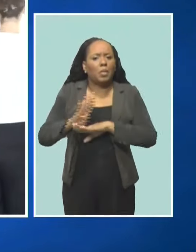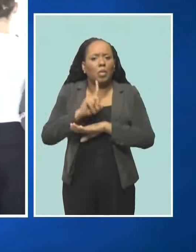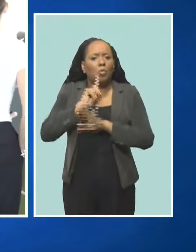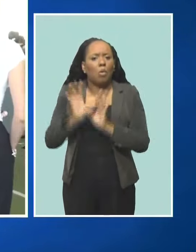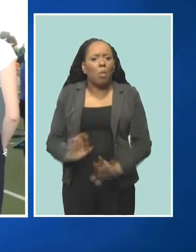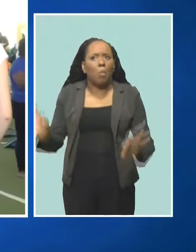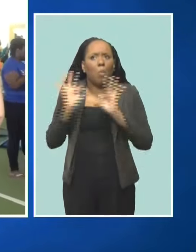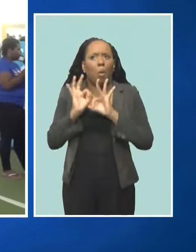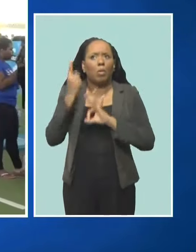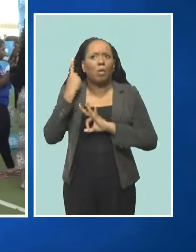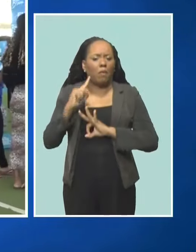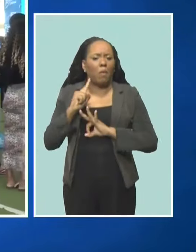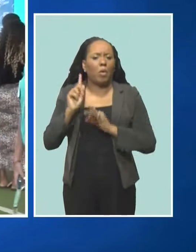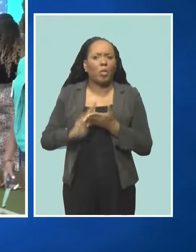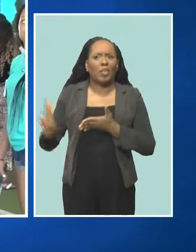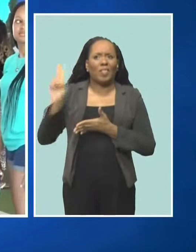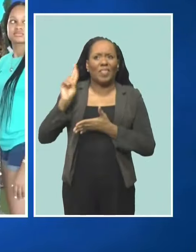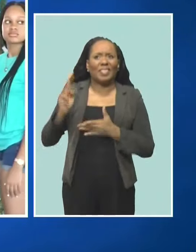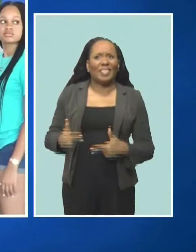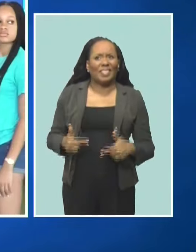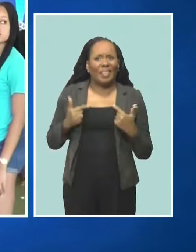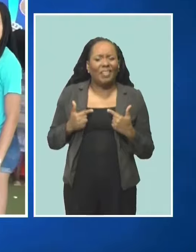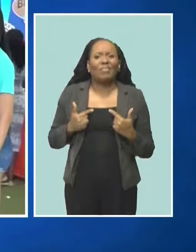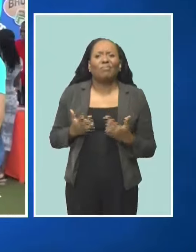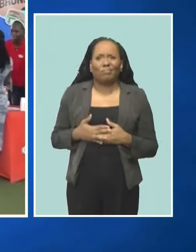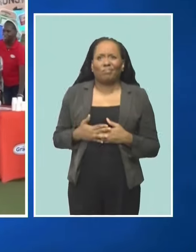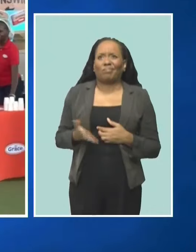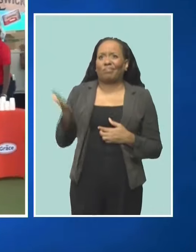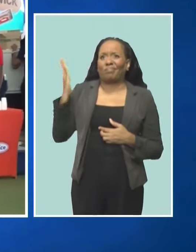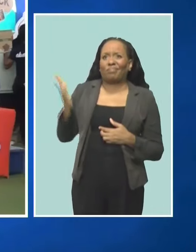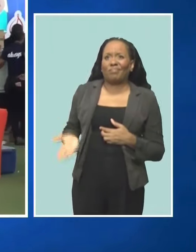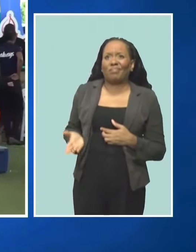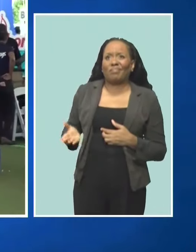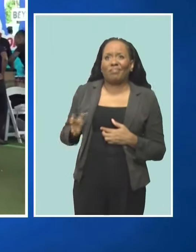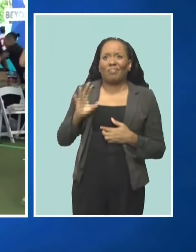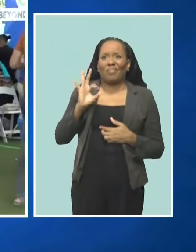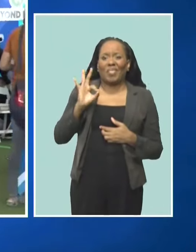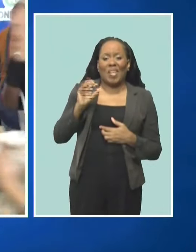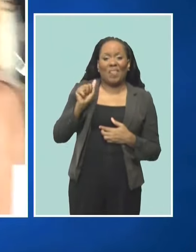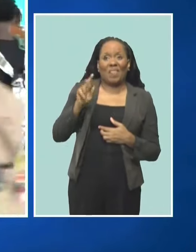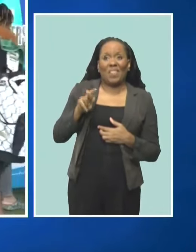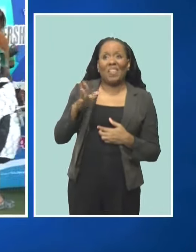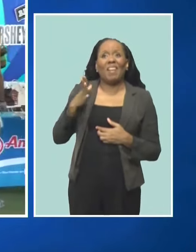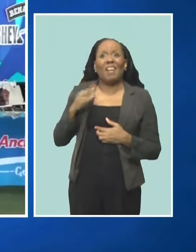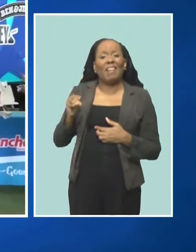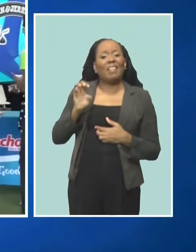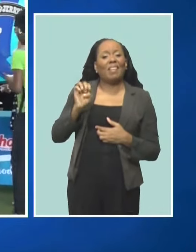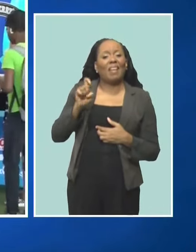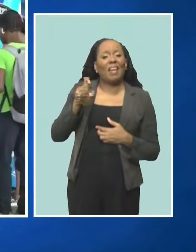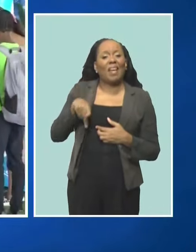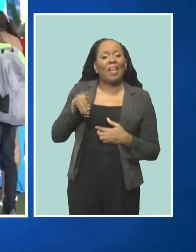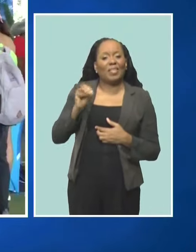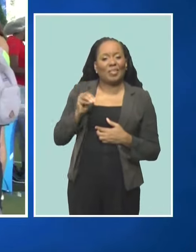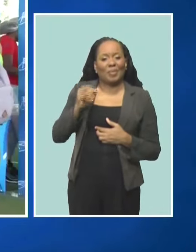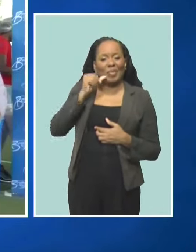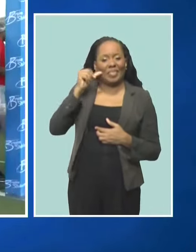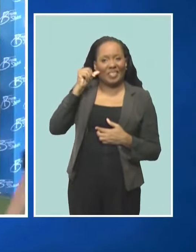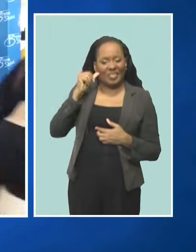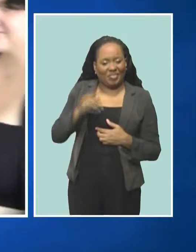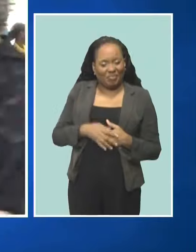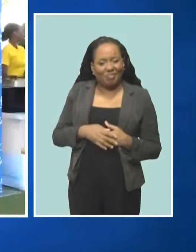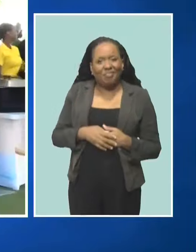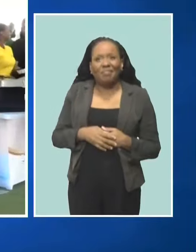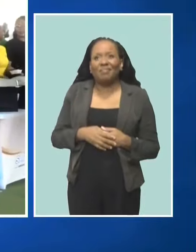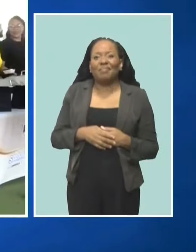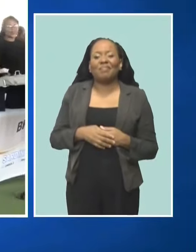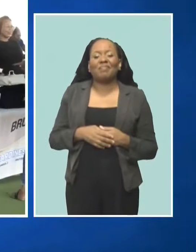He was speaking at the Campus 2024 Orientation Fair and Interclub Committee Expo. We want to help